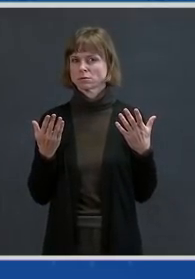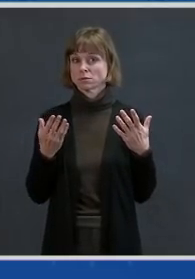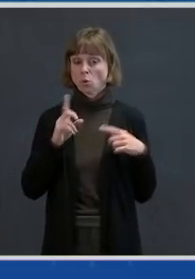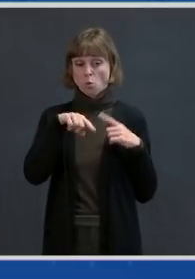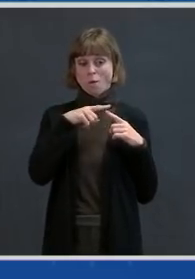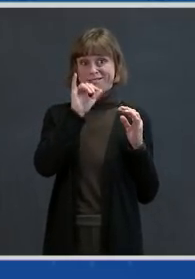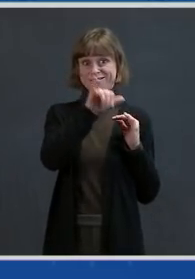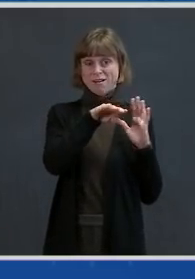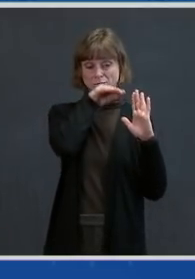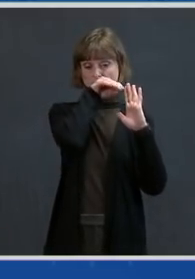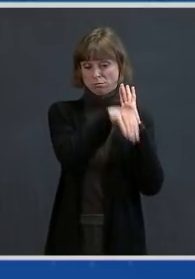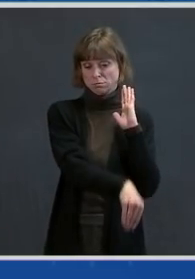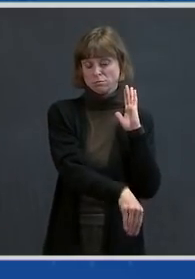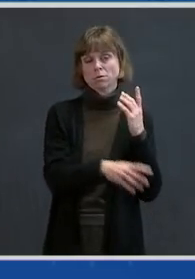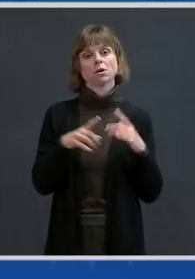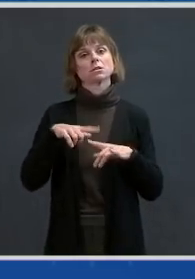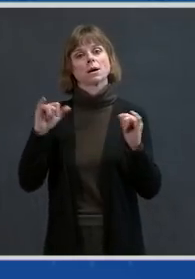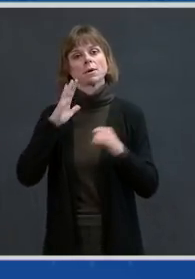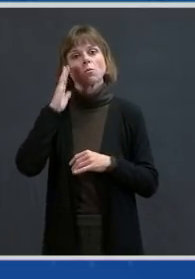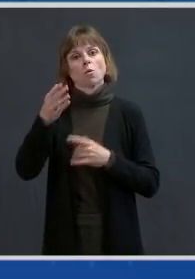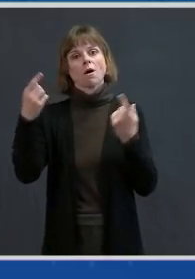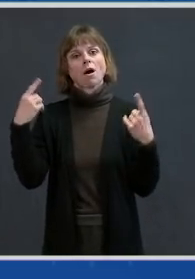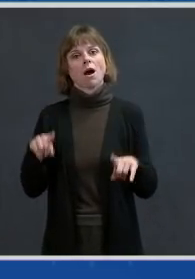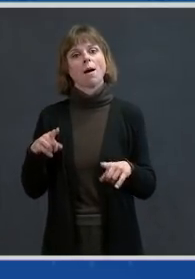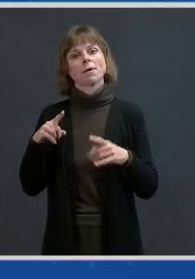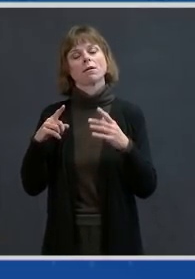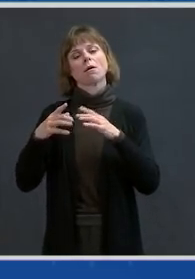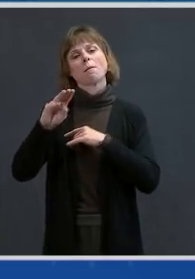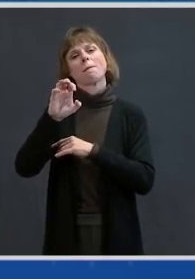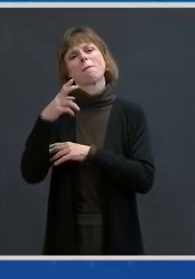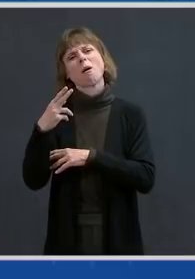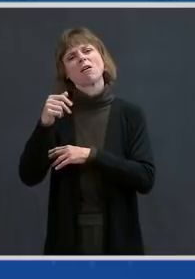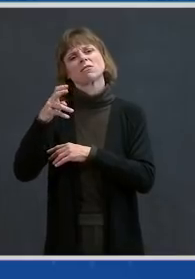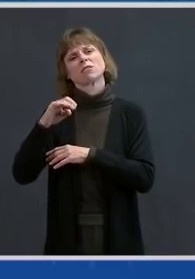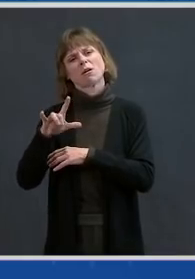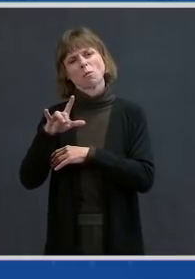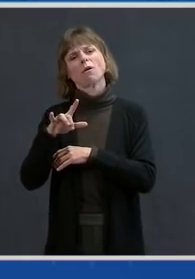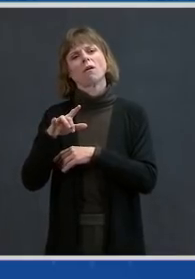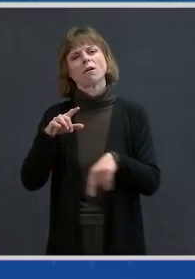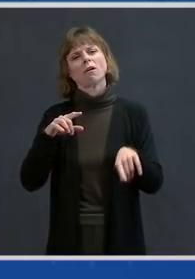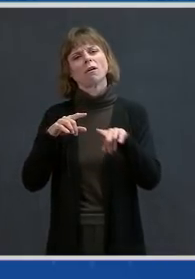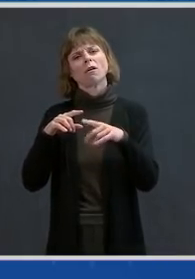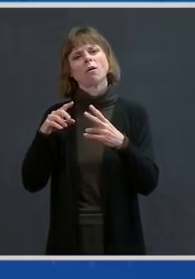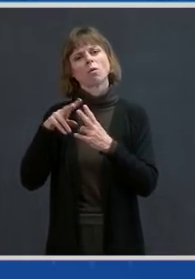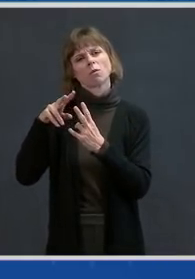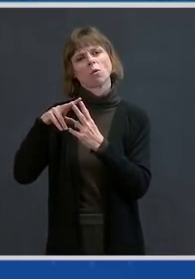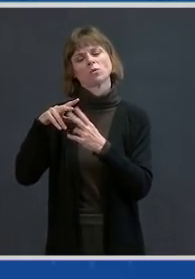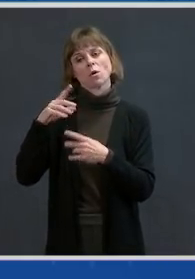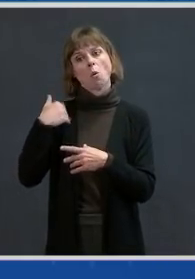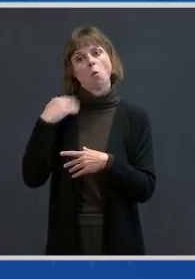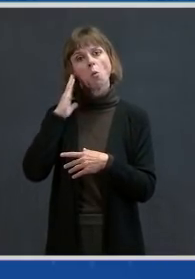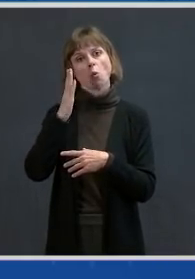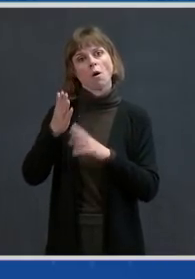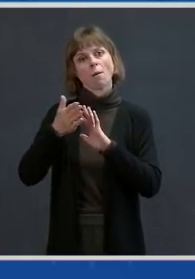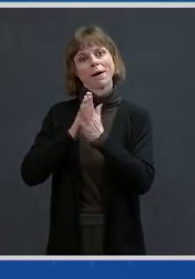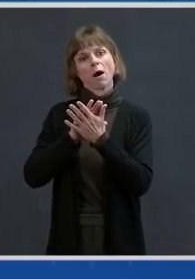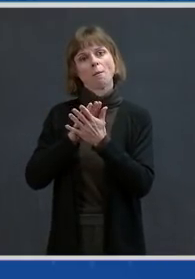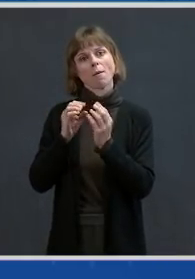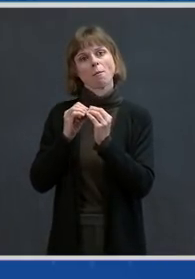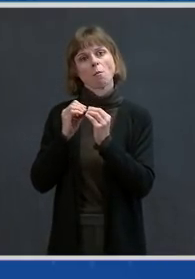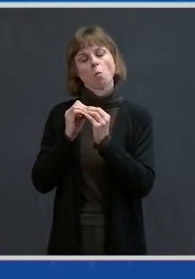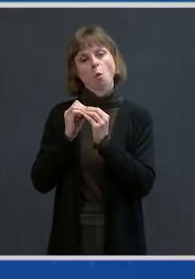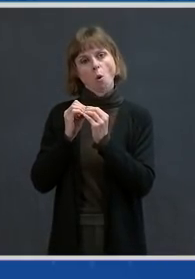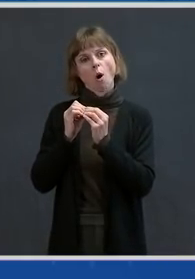time as we get into March and April when we will have a considerably larger amount of